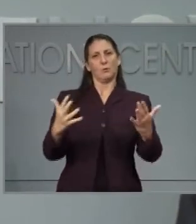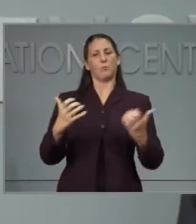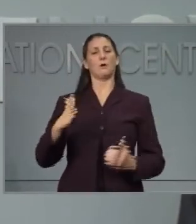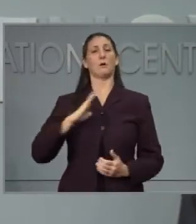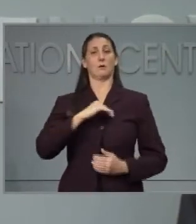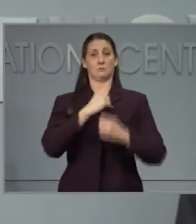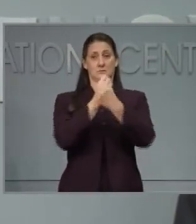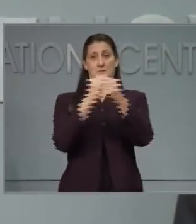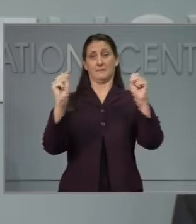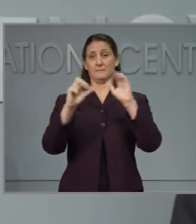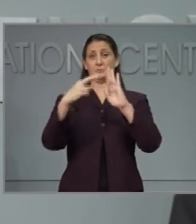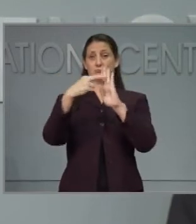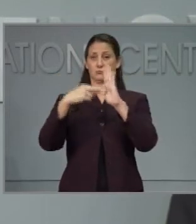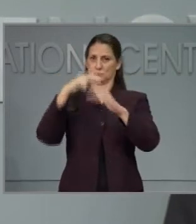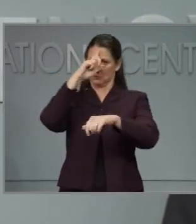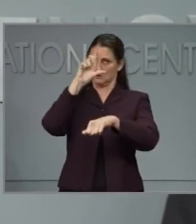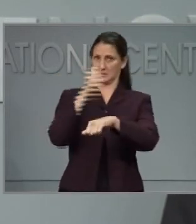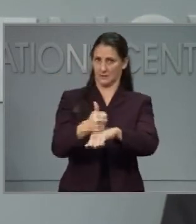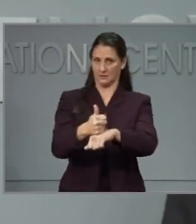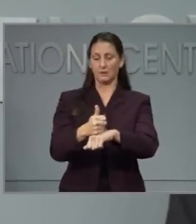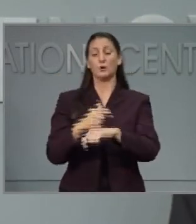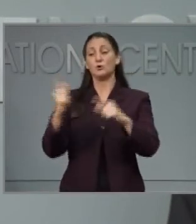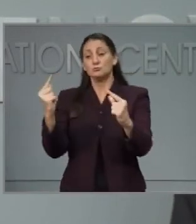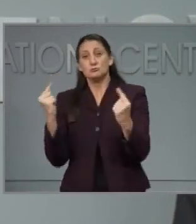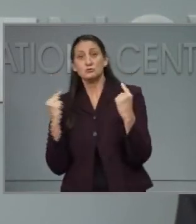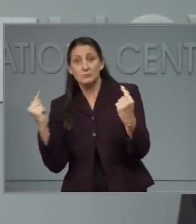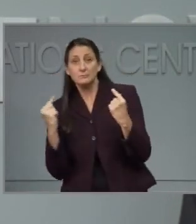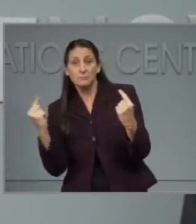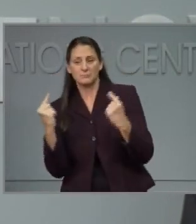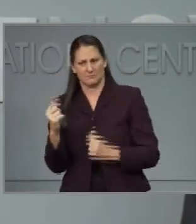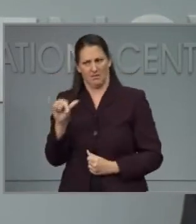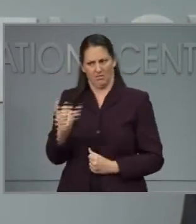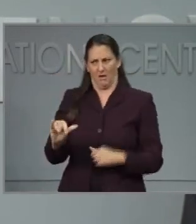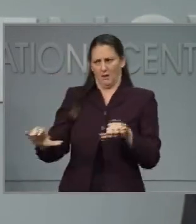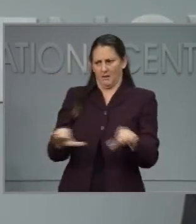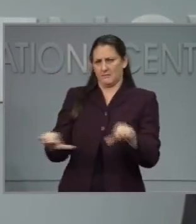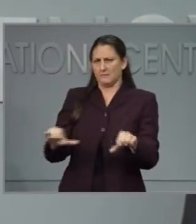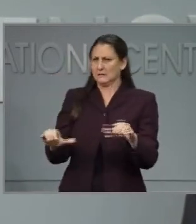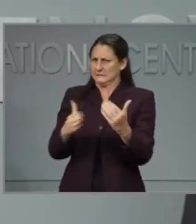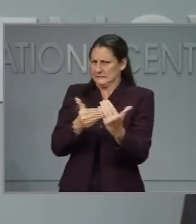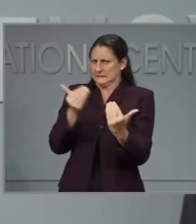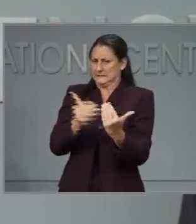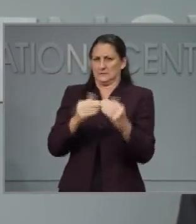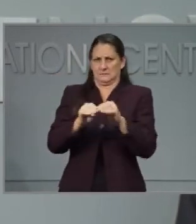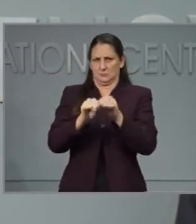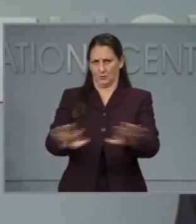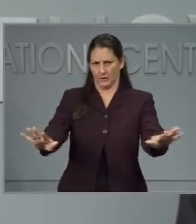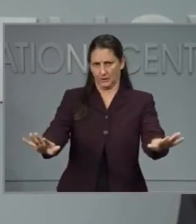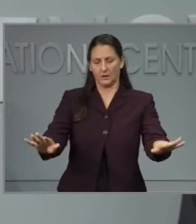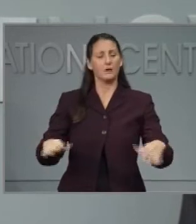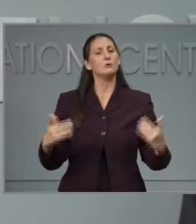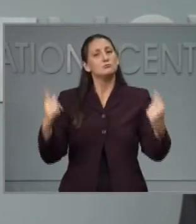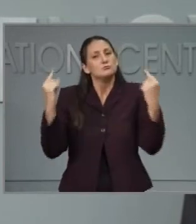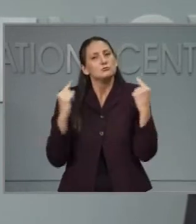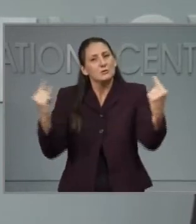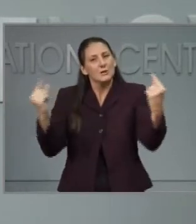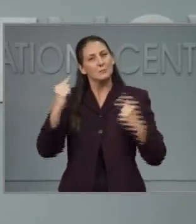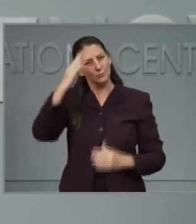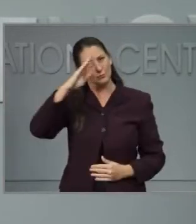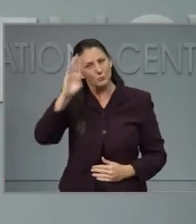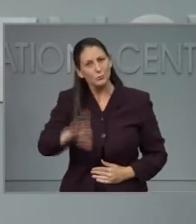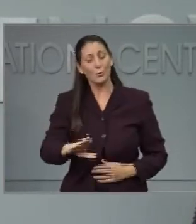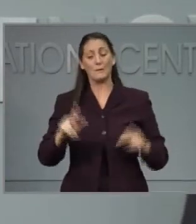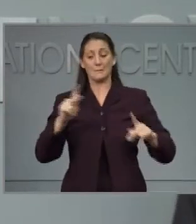chance of more viral spread. We've talked about before how gyms are places where folks are breathing